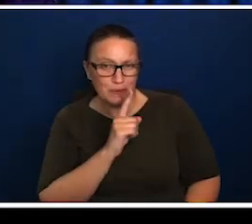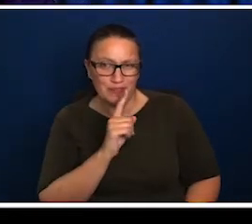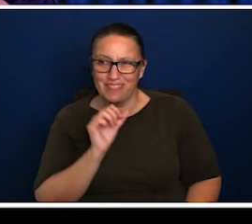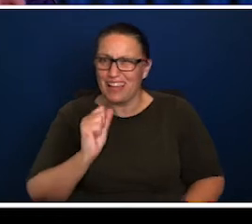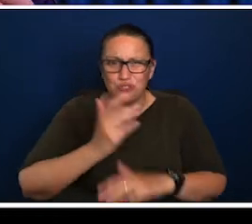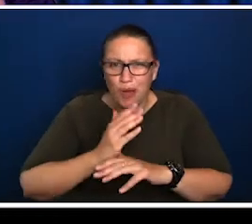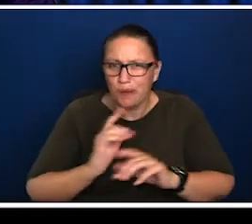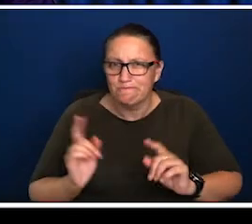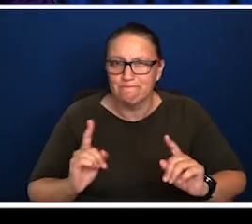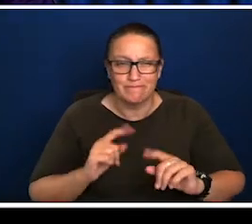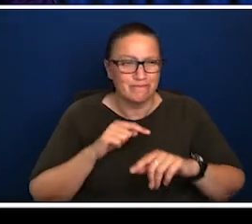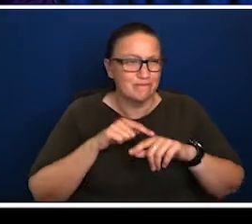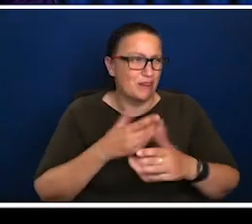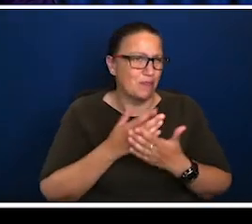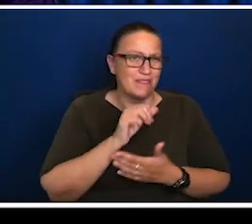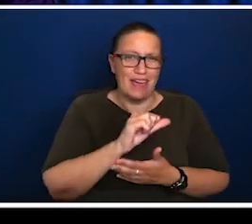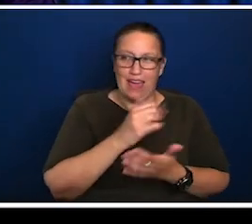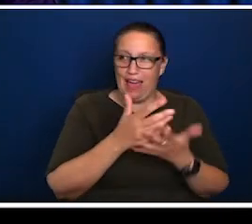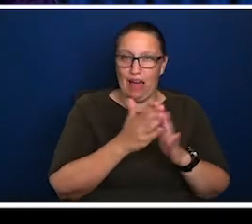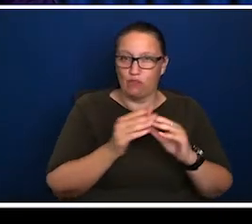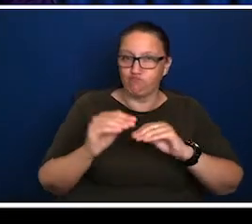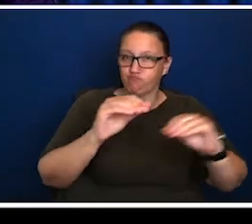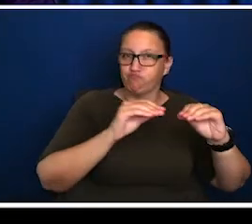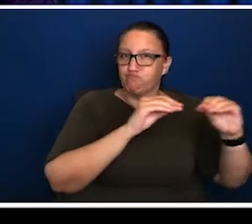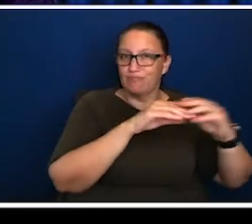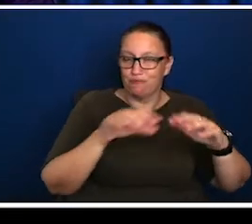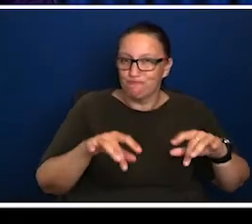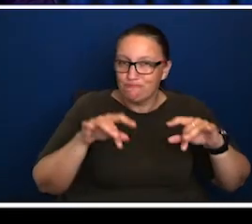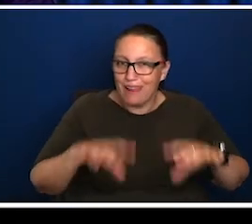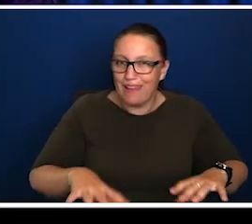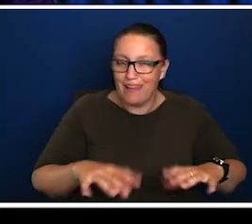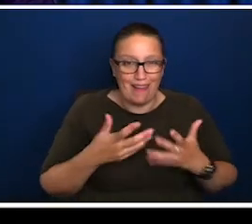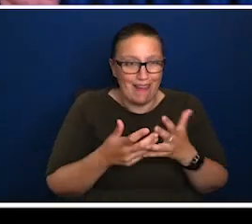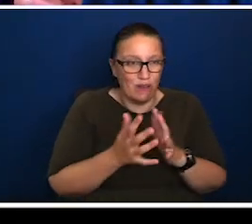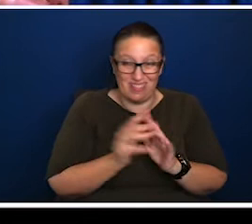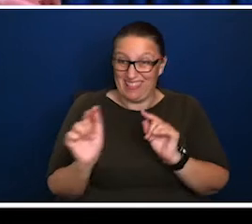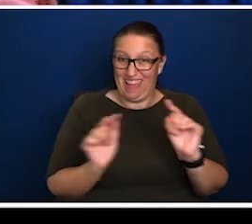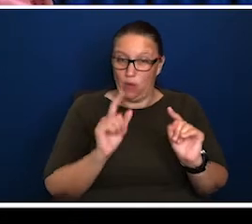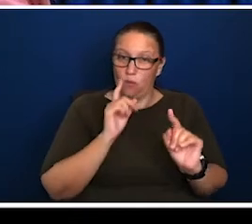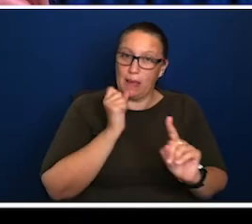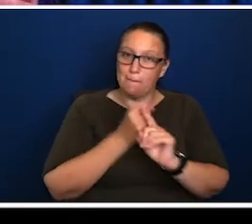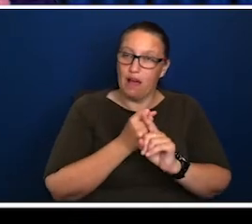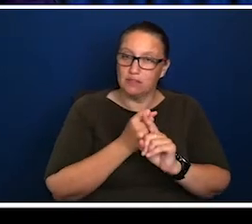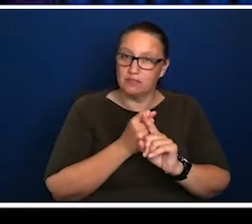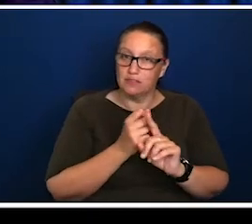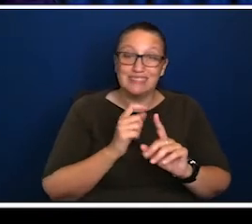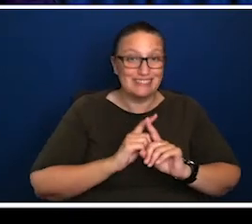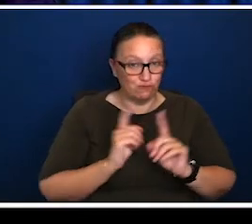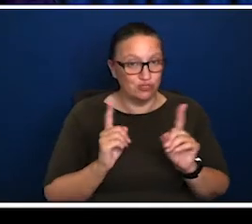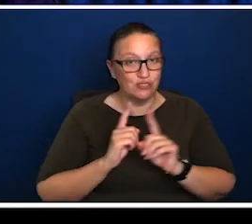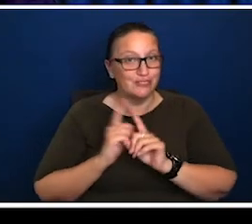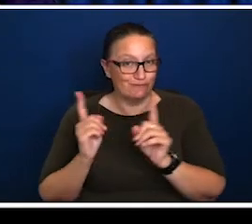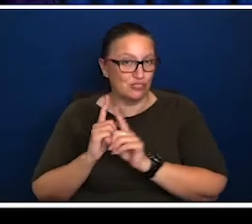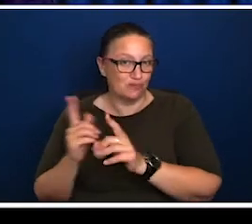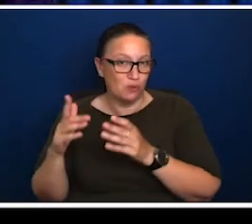how they make a living and depending on how they move around a community and a country, the